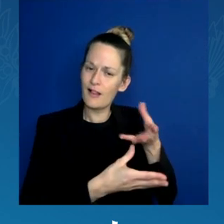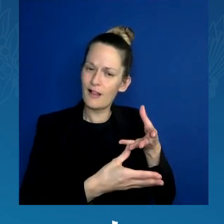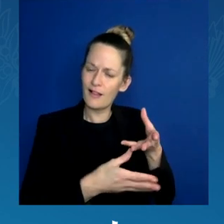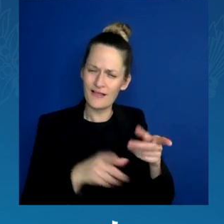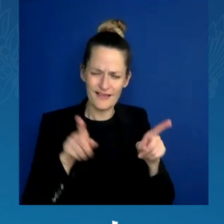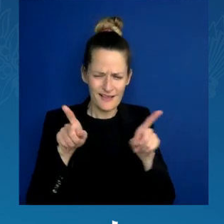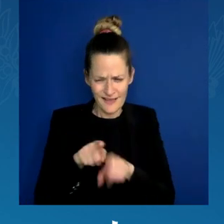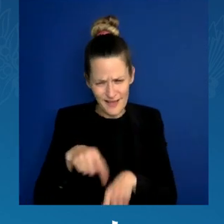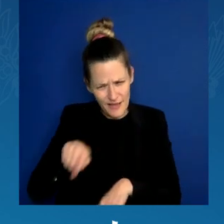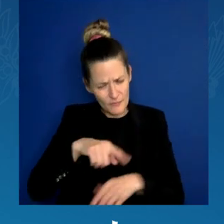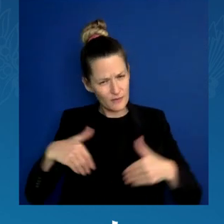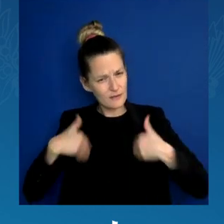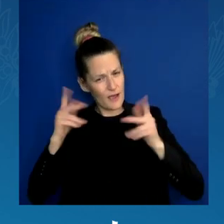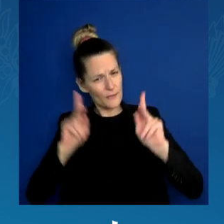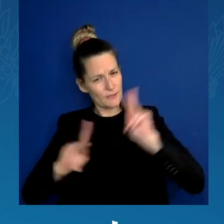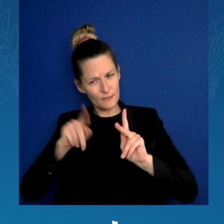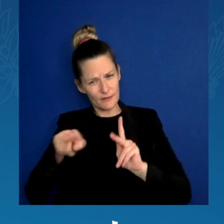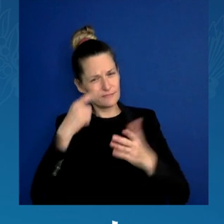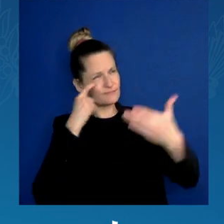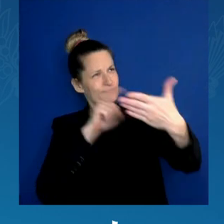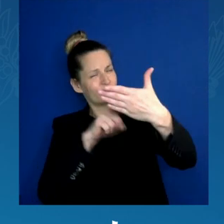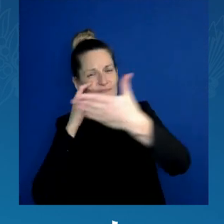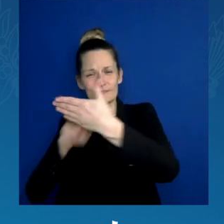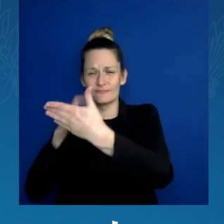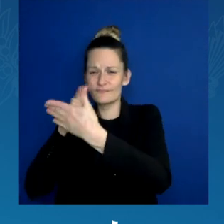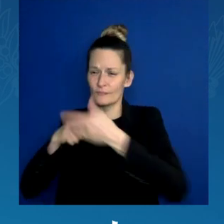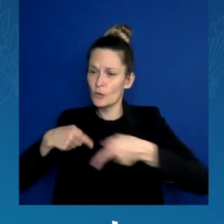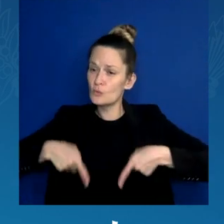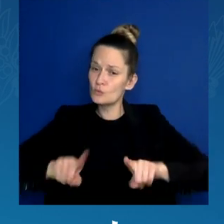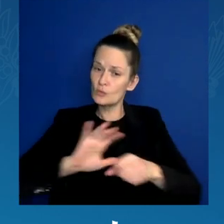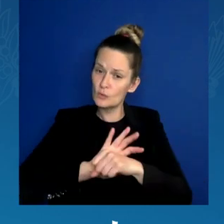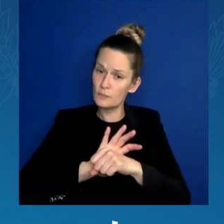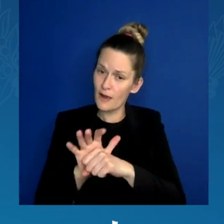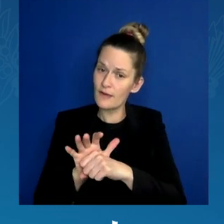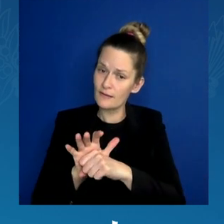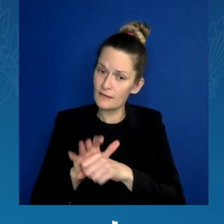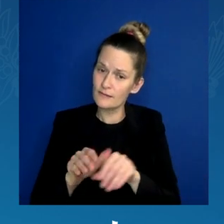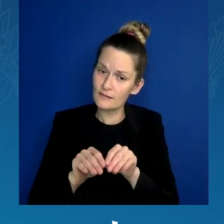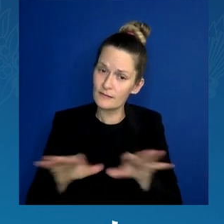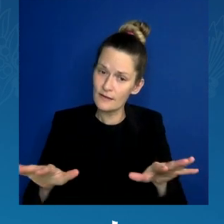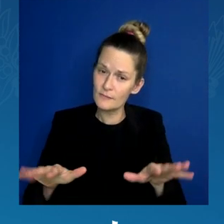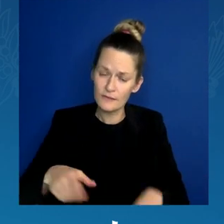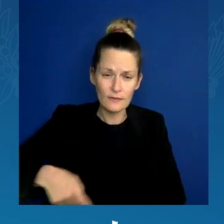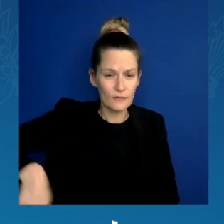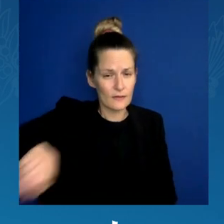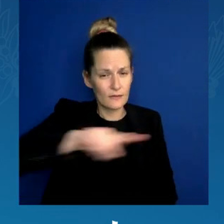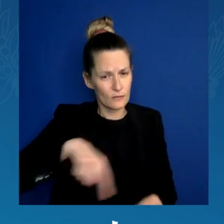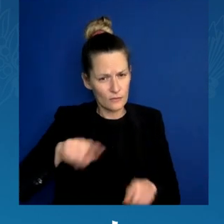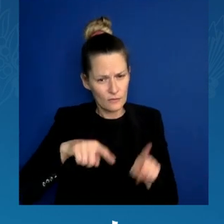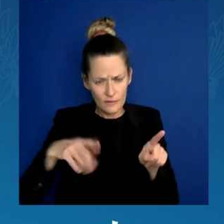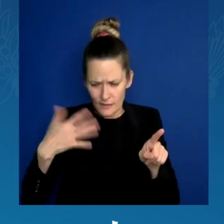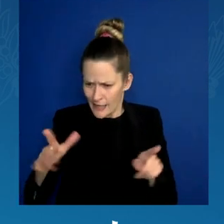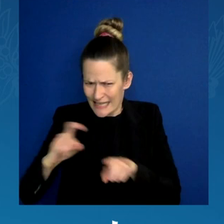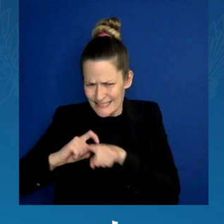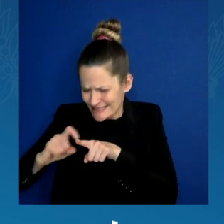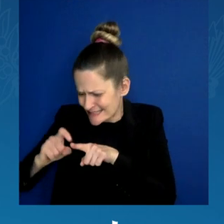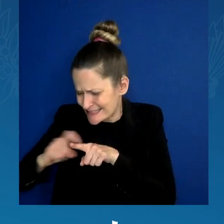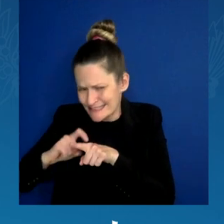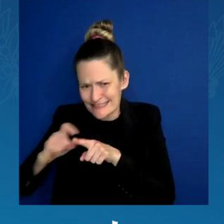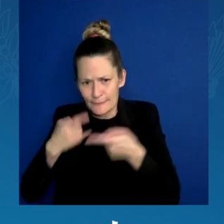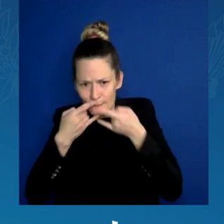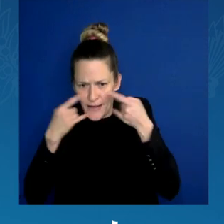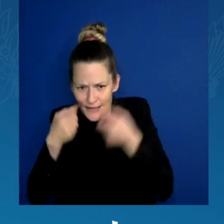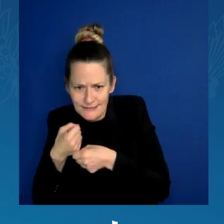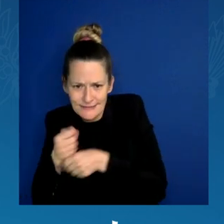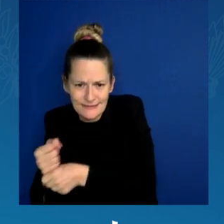pandemic. sewed masks and delivered groceries to your neighbors. You took to the streets